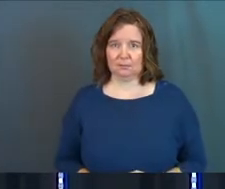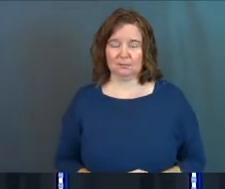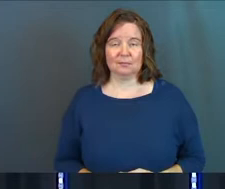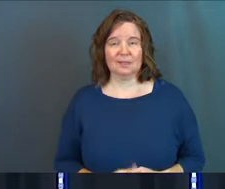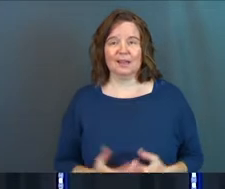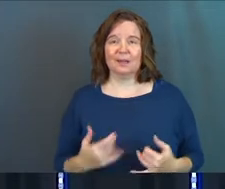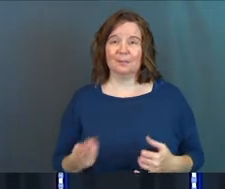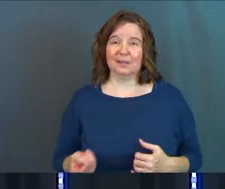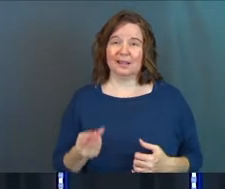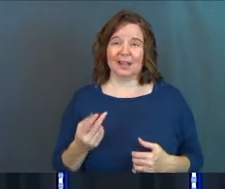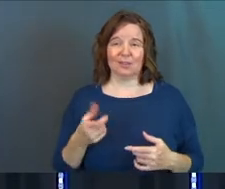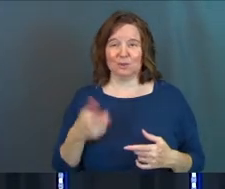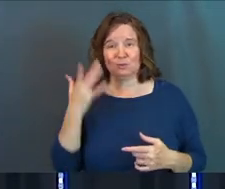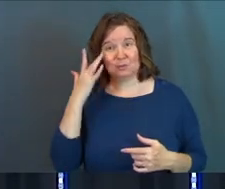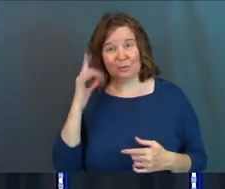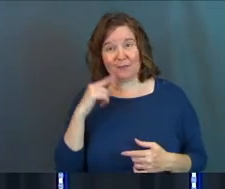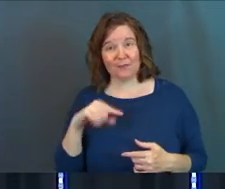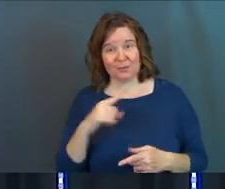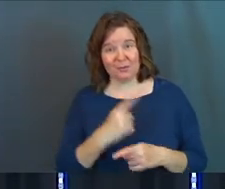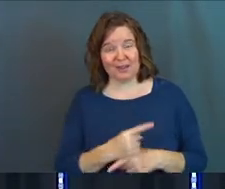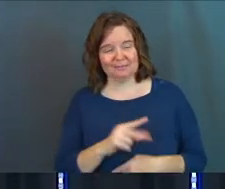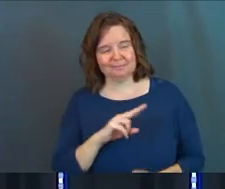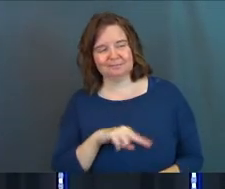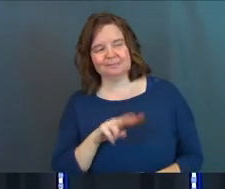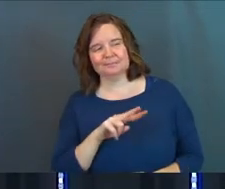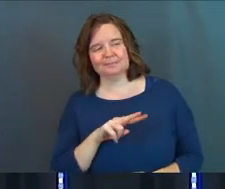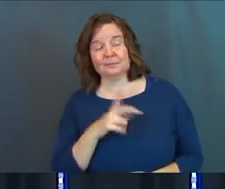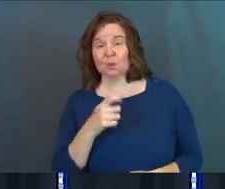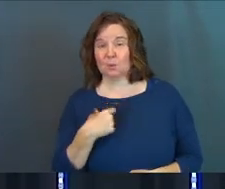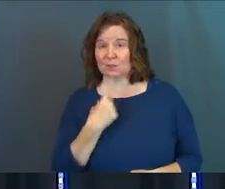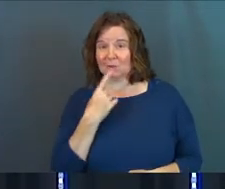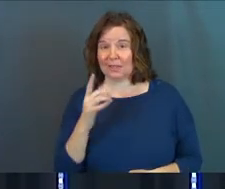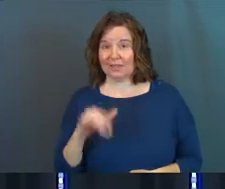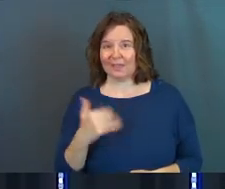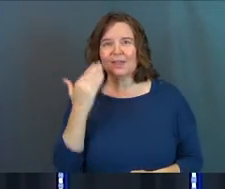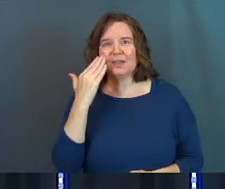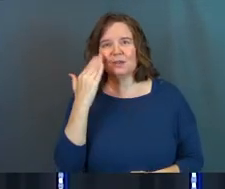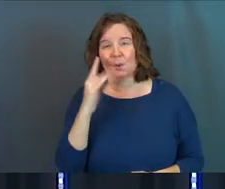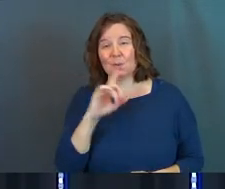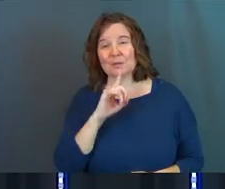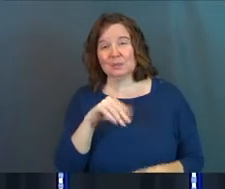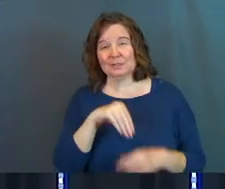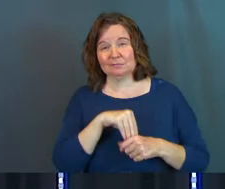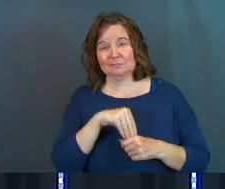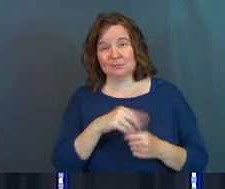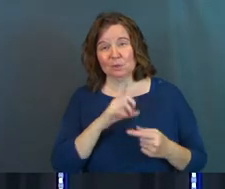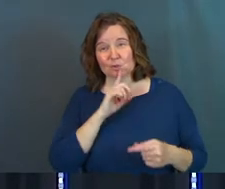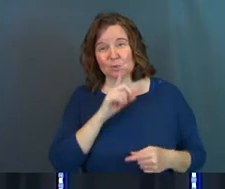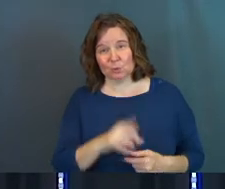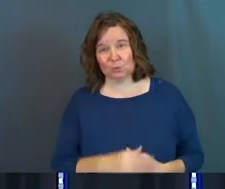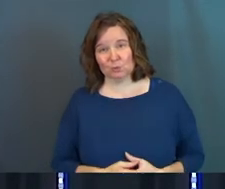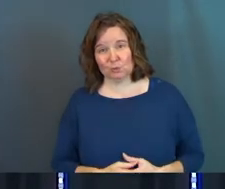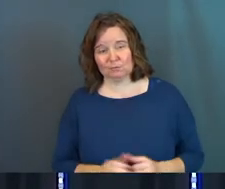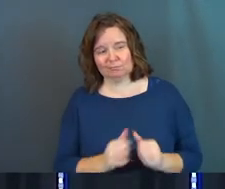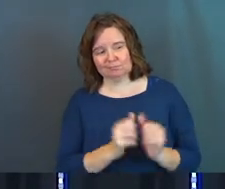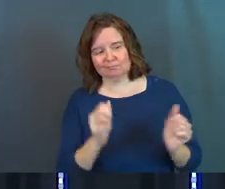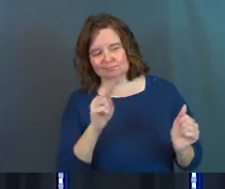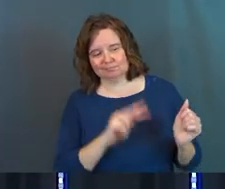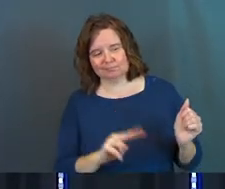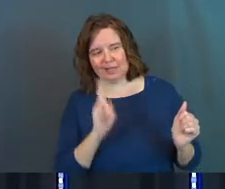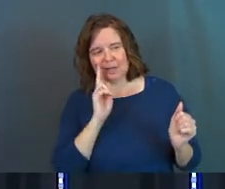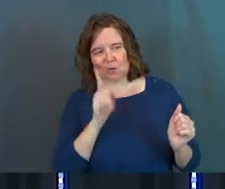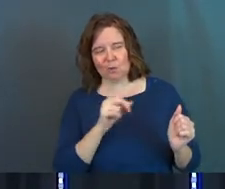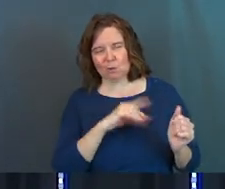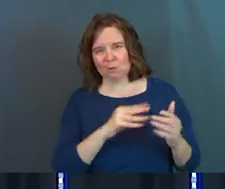And they're too smart for you, aren't they? Because when you say that, they know what's actually true. They know you